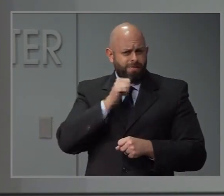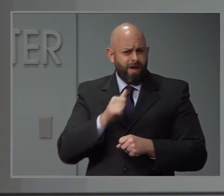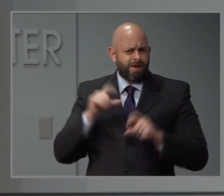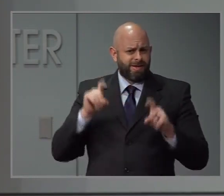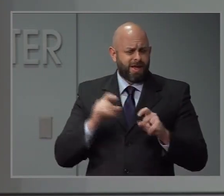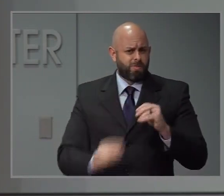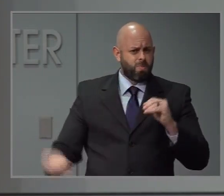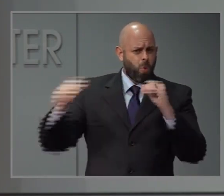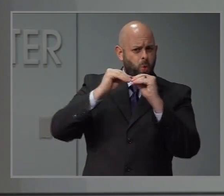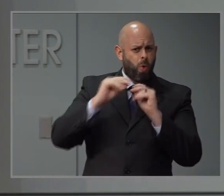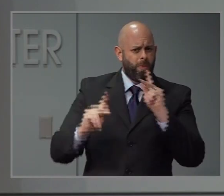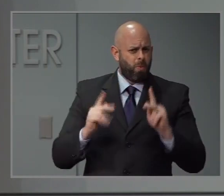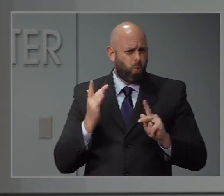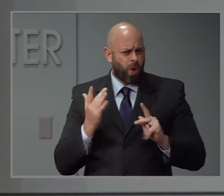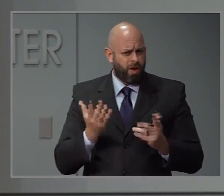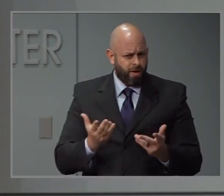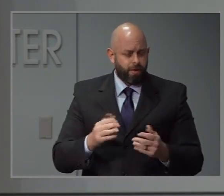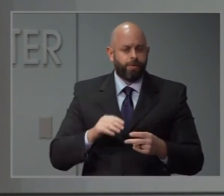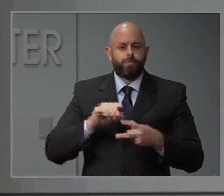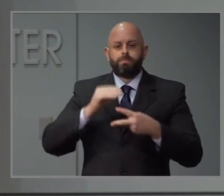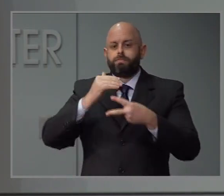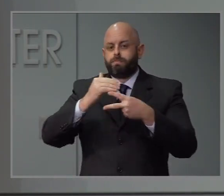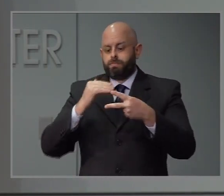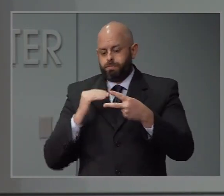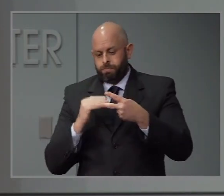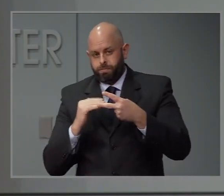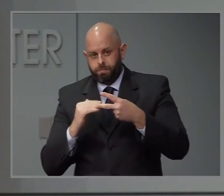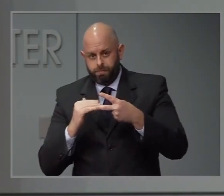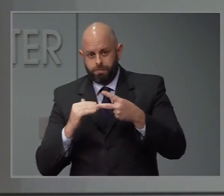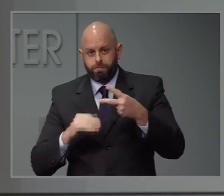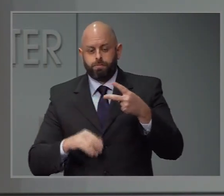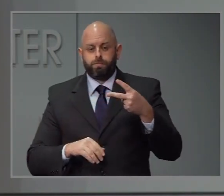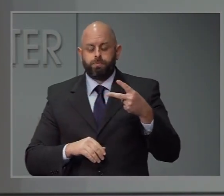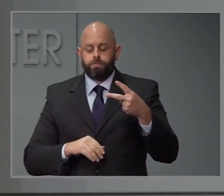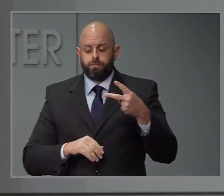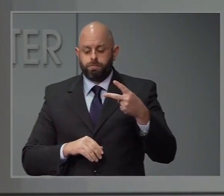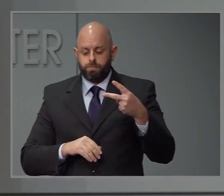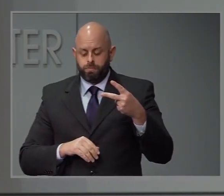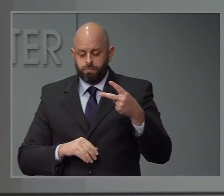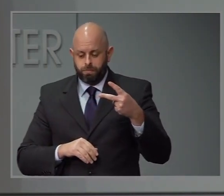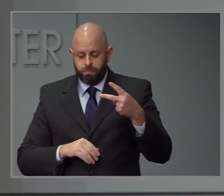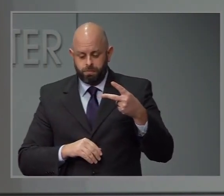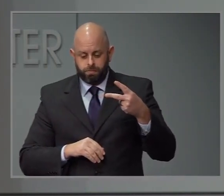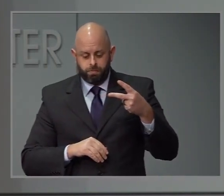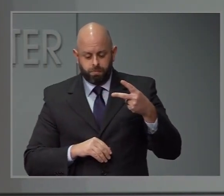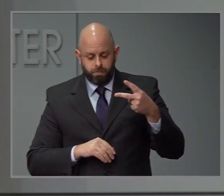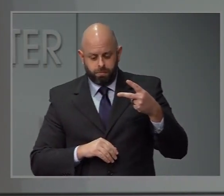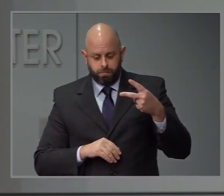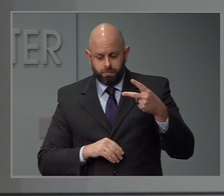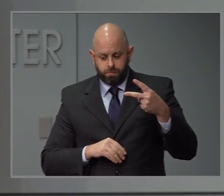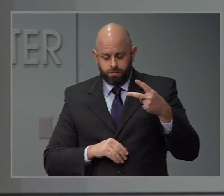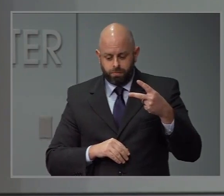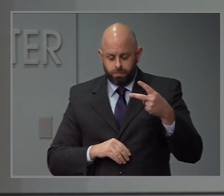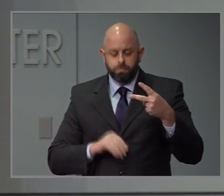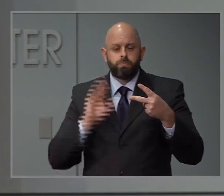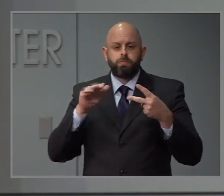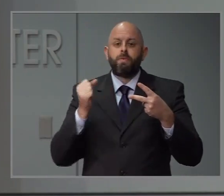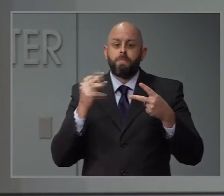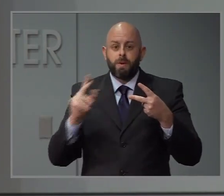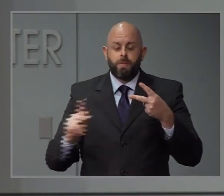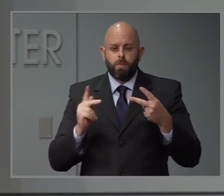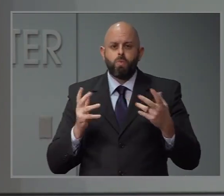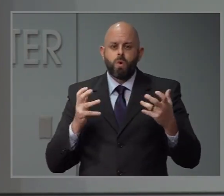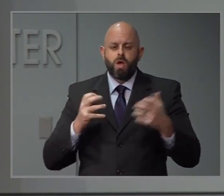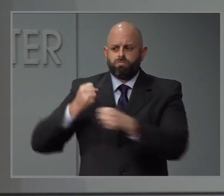a lot more? And then the second question is, as you know, a lot of folks are increasing crowds to reopen the state. We're seeing